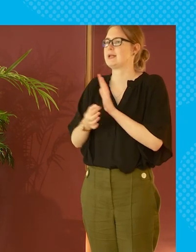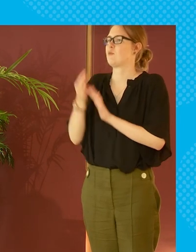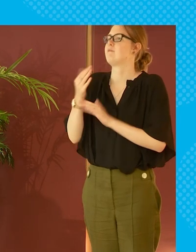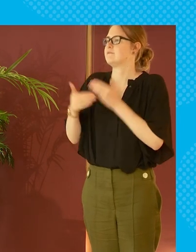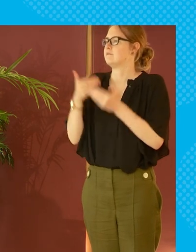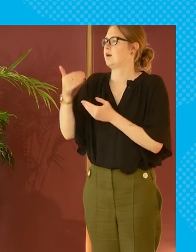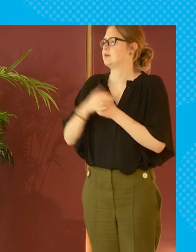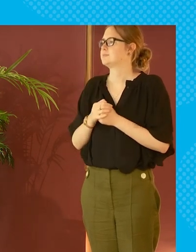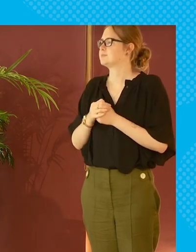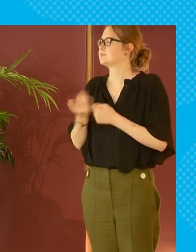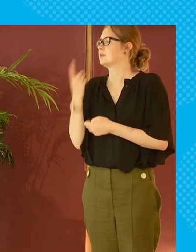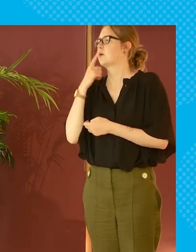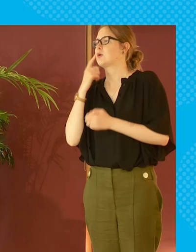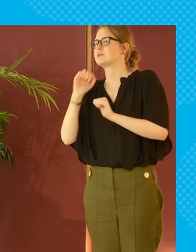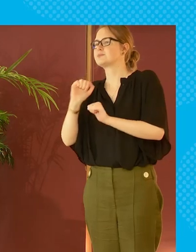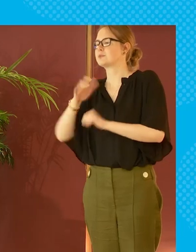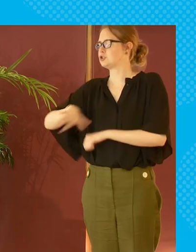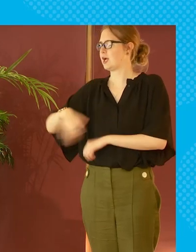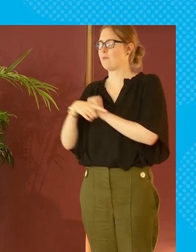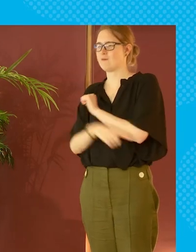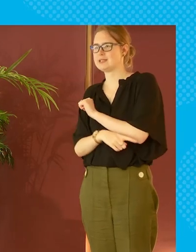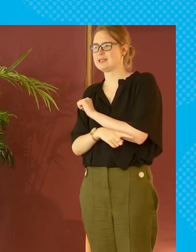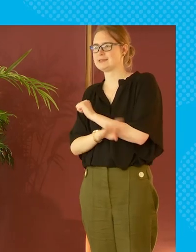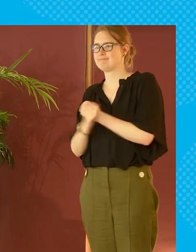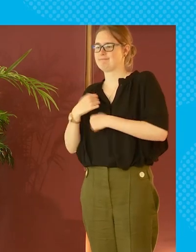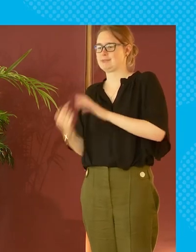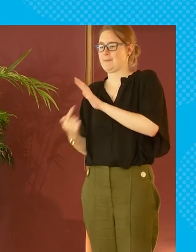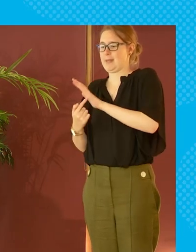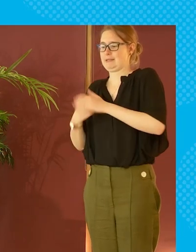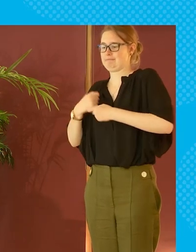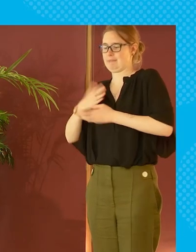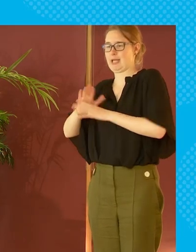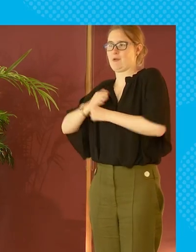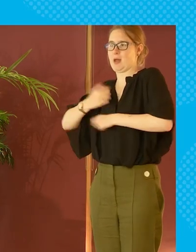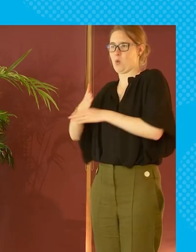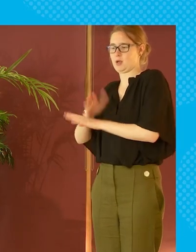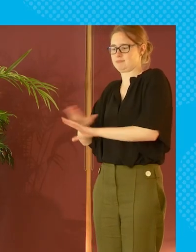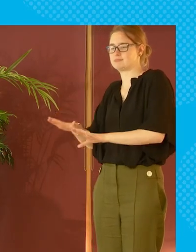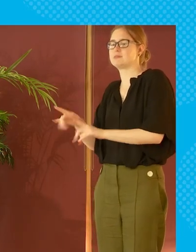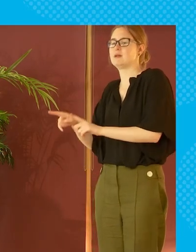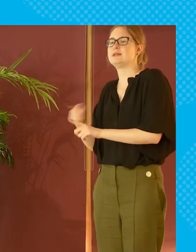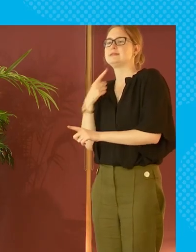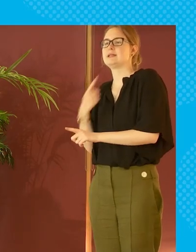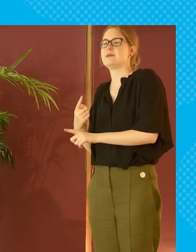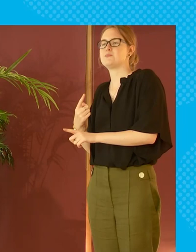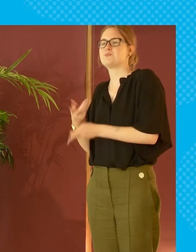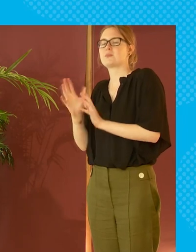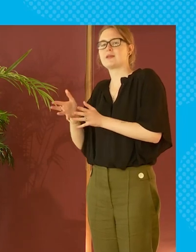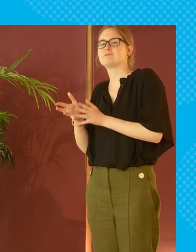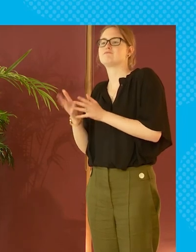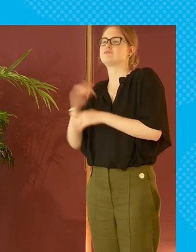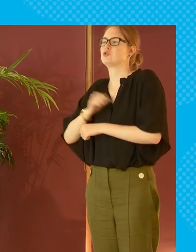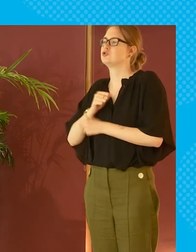and improve on and if we're looking at child poverty which is the main sphere that i work in i would say